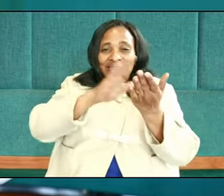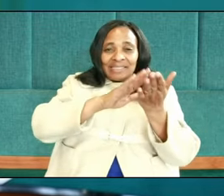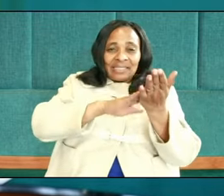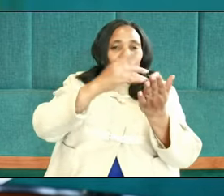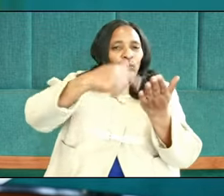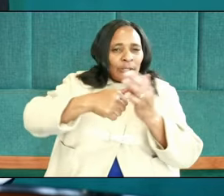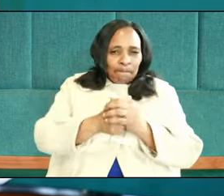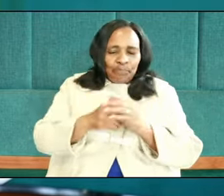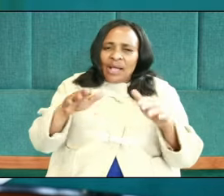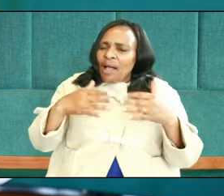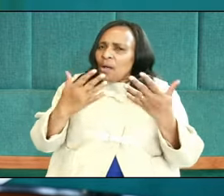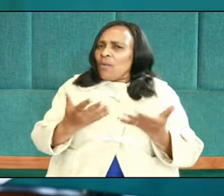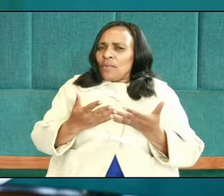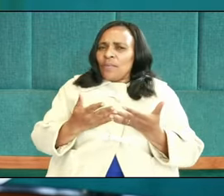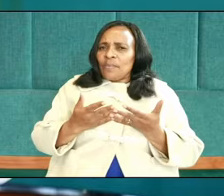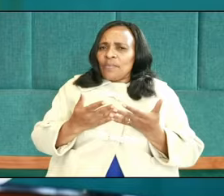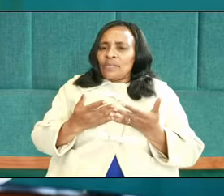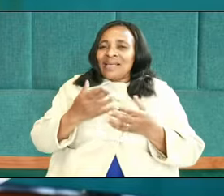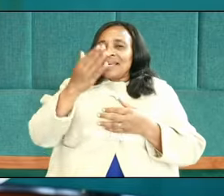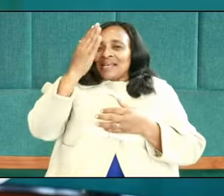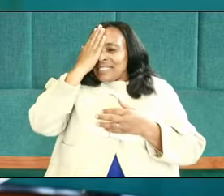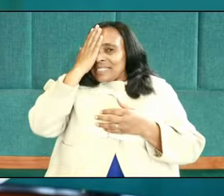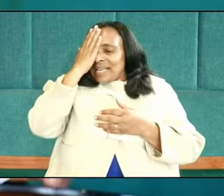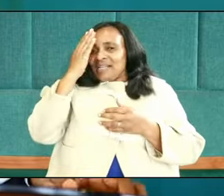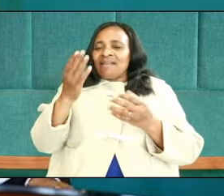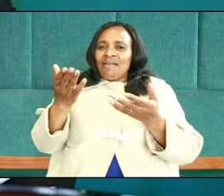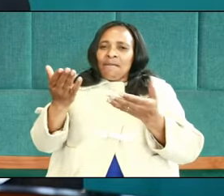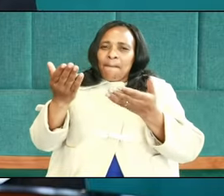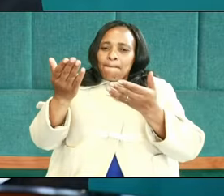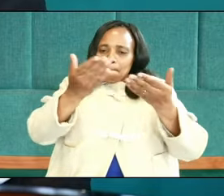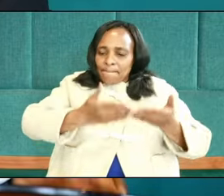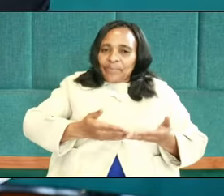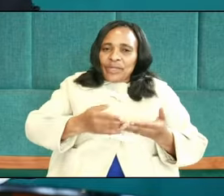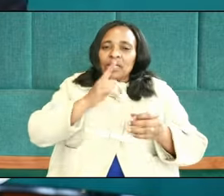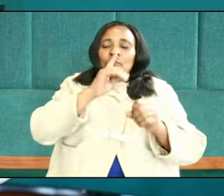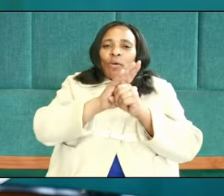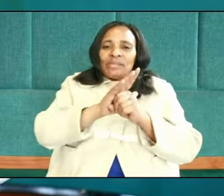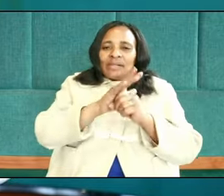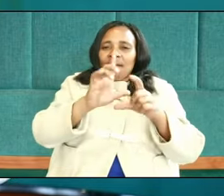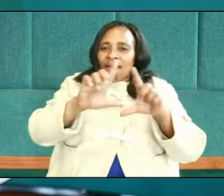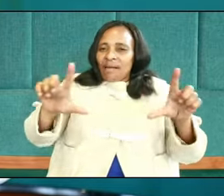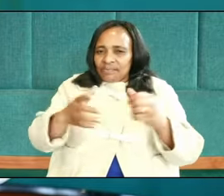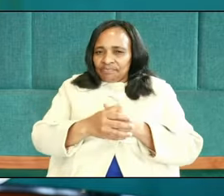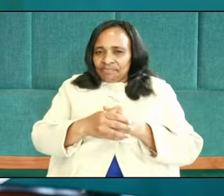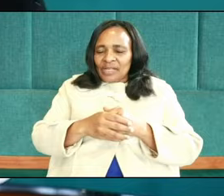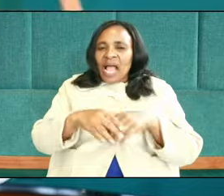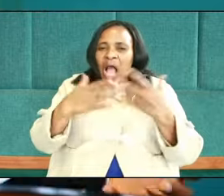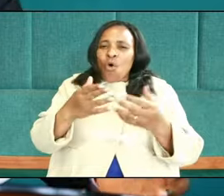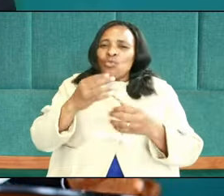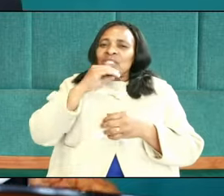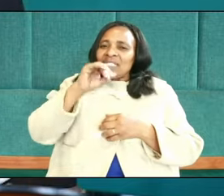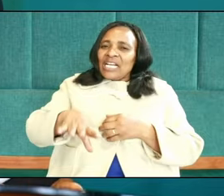to us how Israel gained the promised land. How the sons of Korah